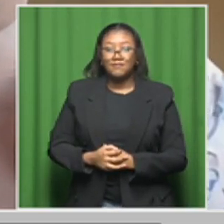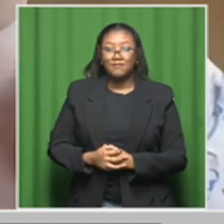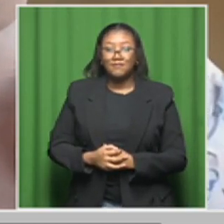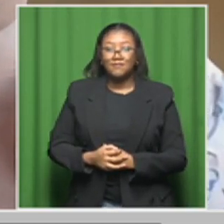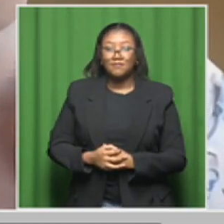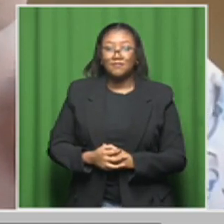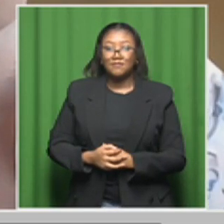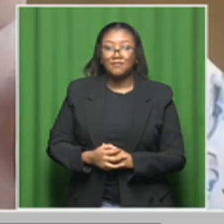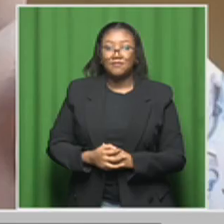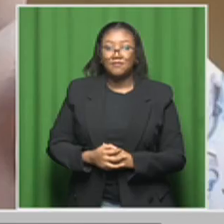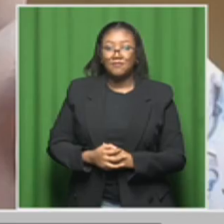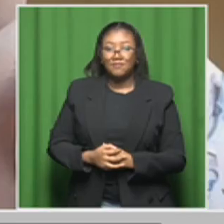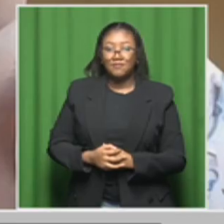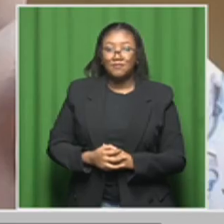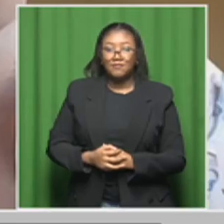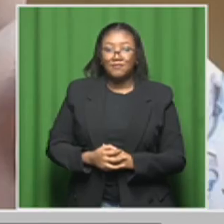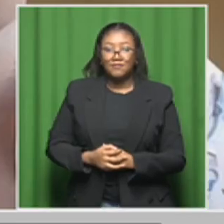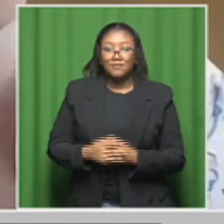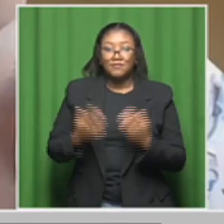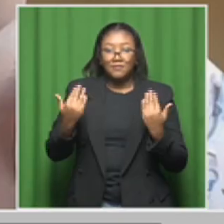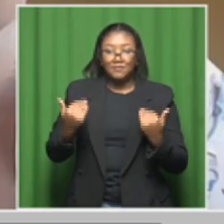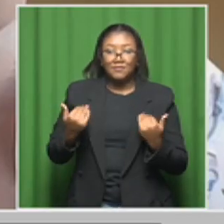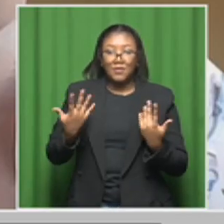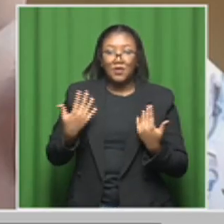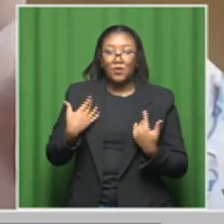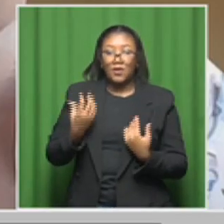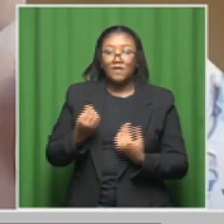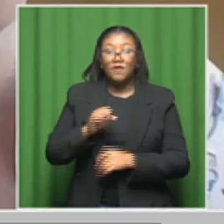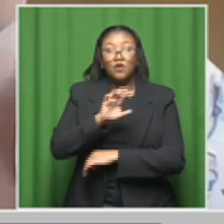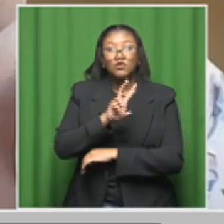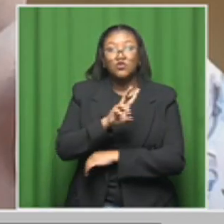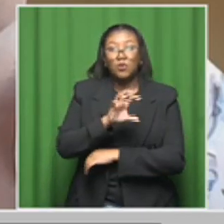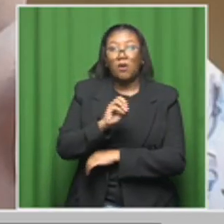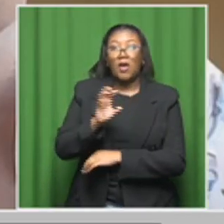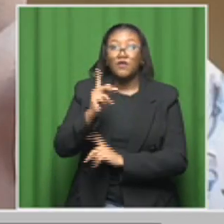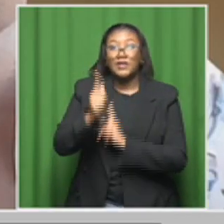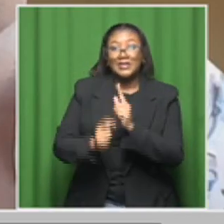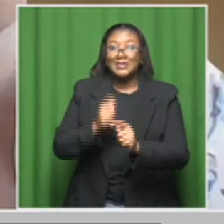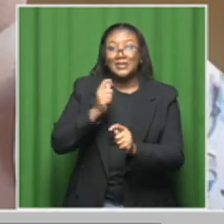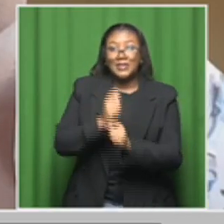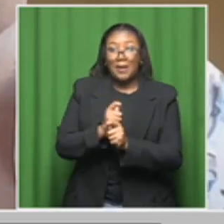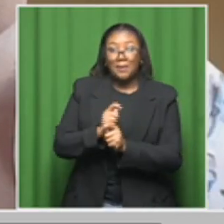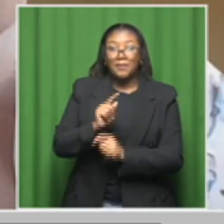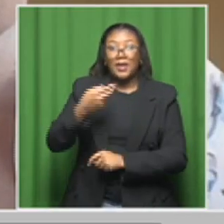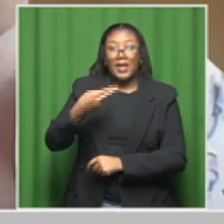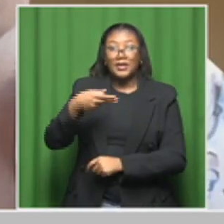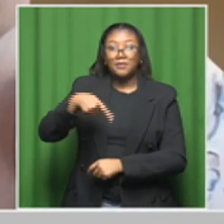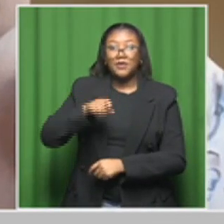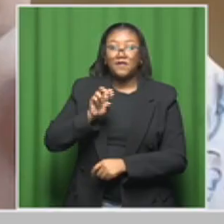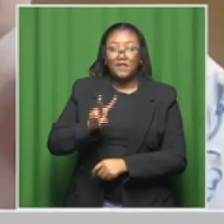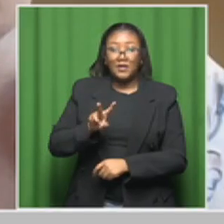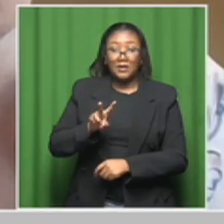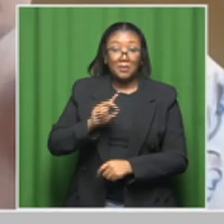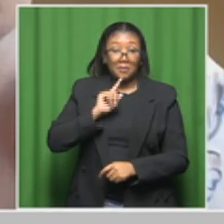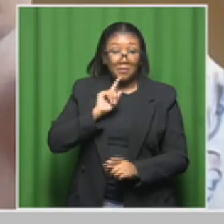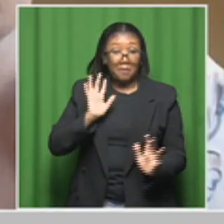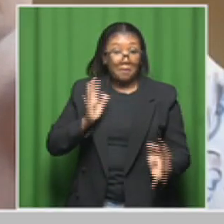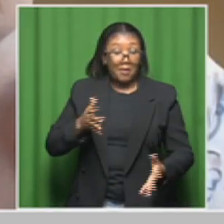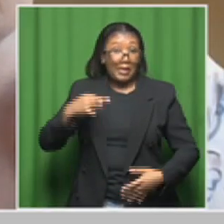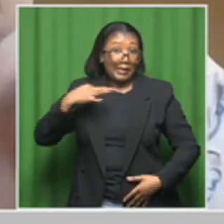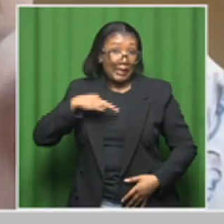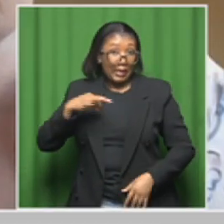of course, you know, with over 200 types of HPV viruses, Dr. Bamford, is it only girls that are